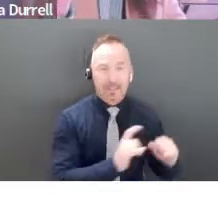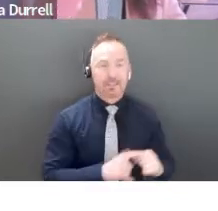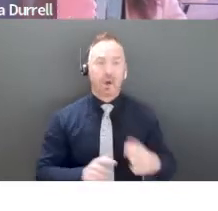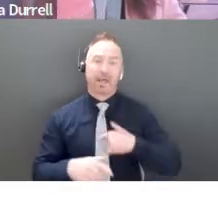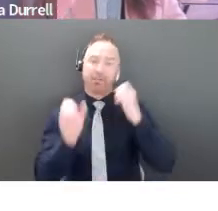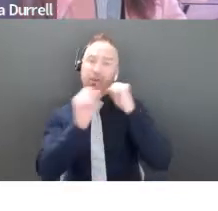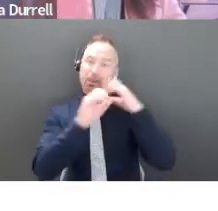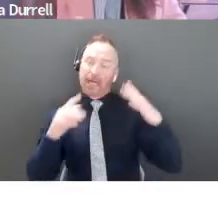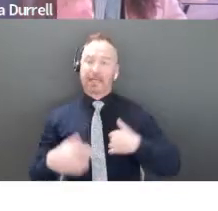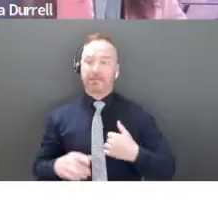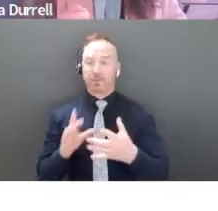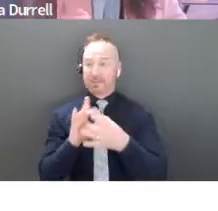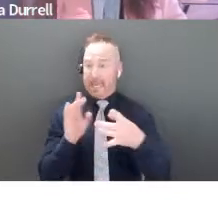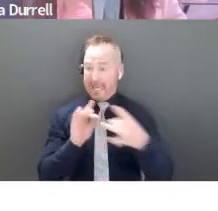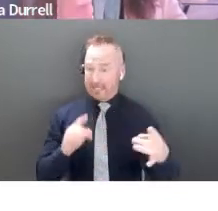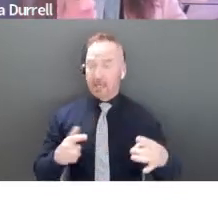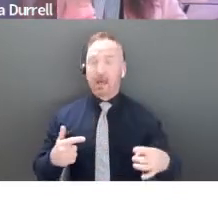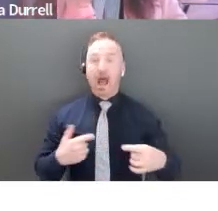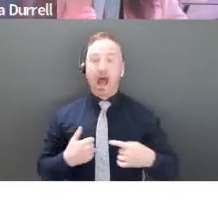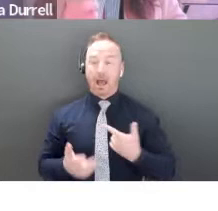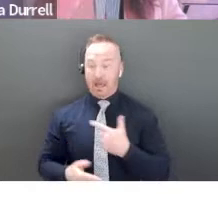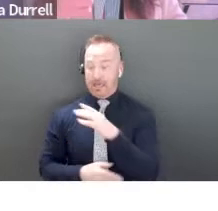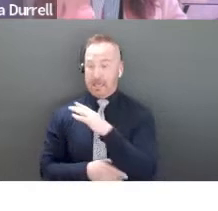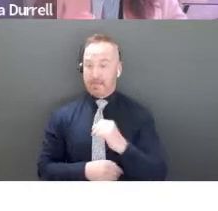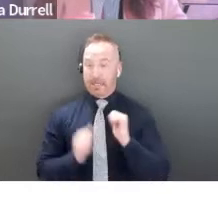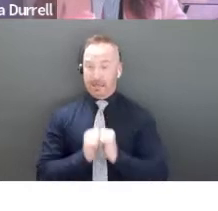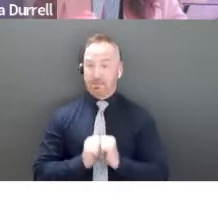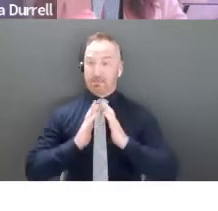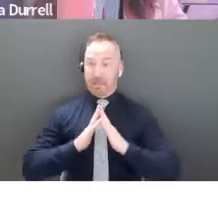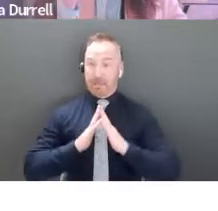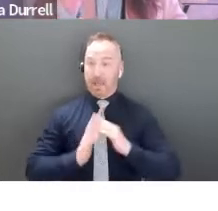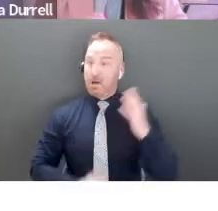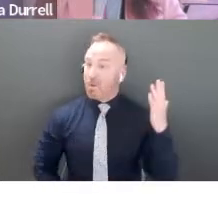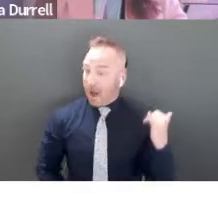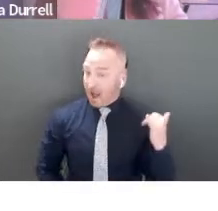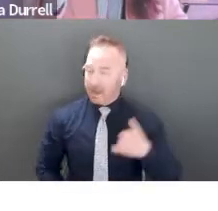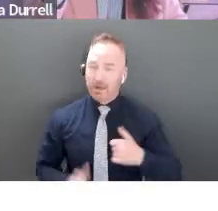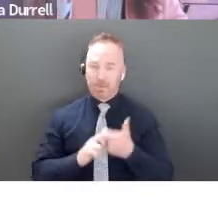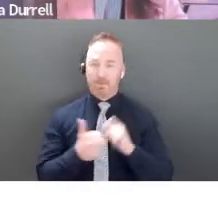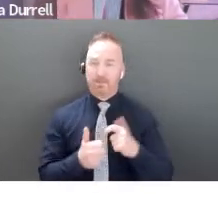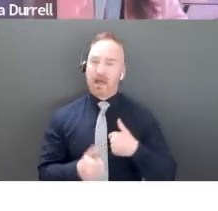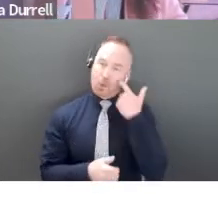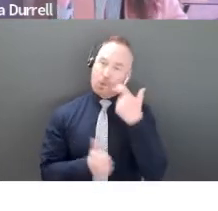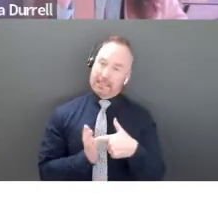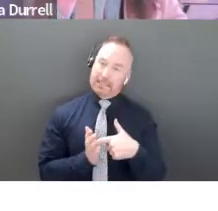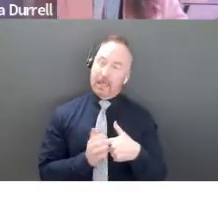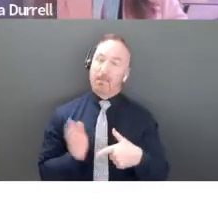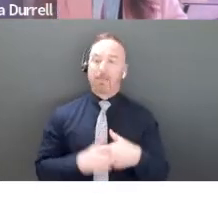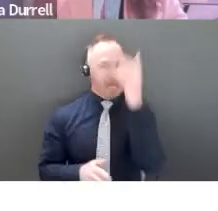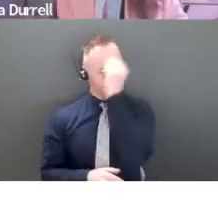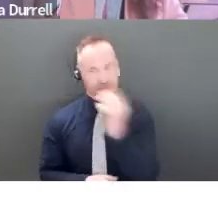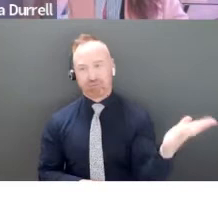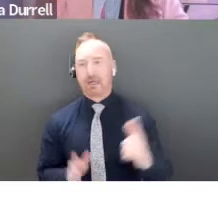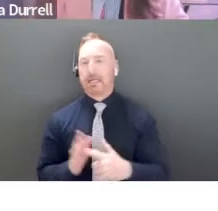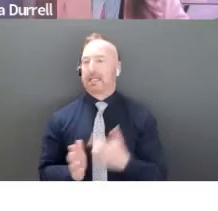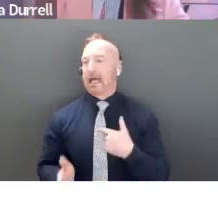it as I, you know, this is why I started this company because I saw this problem, but I can tell you that there are thousands or tens